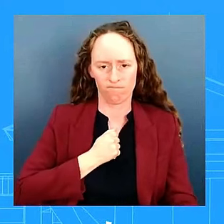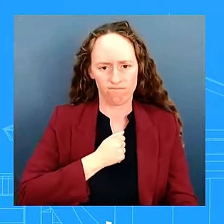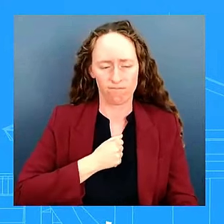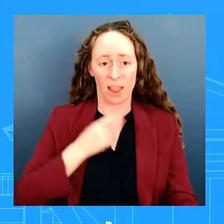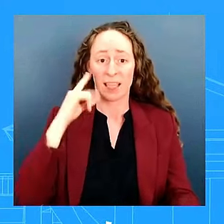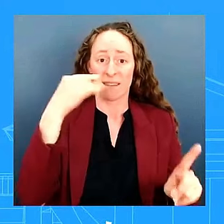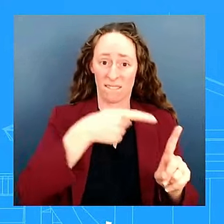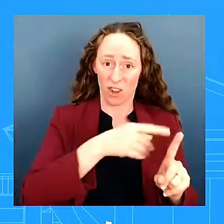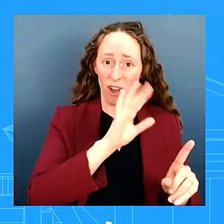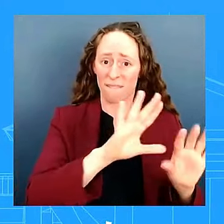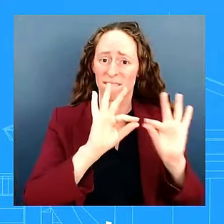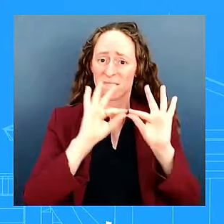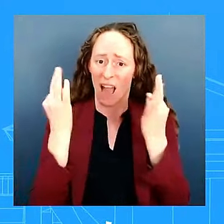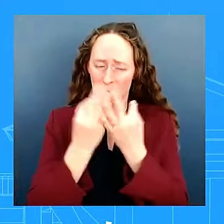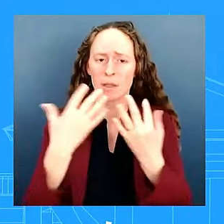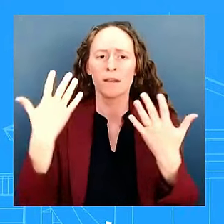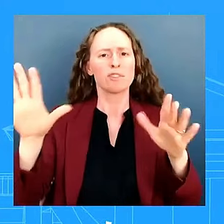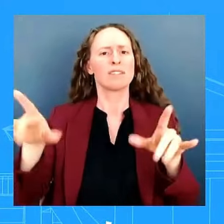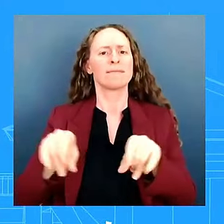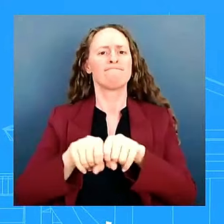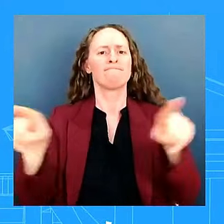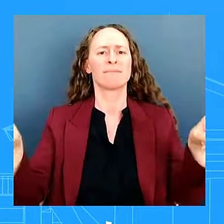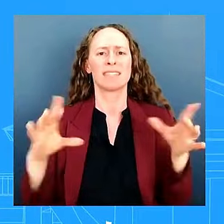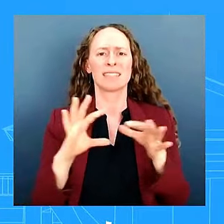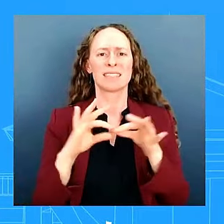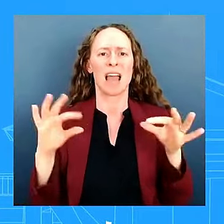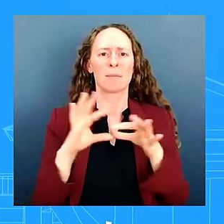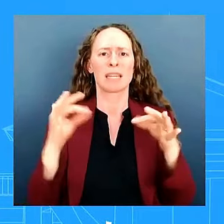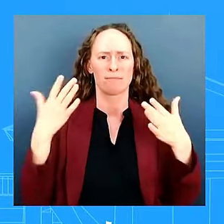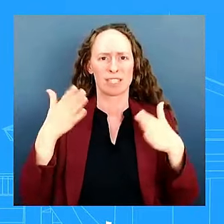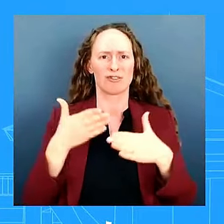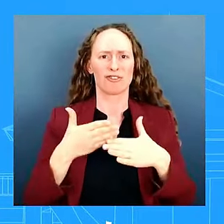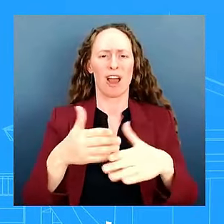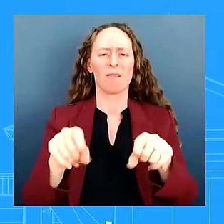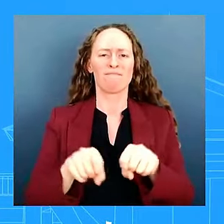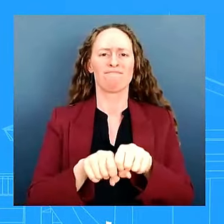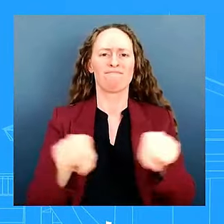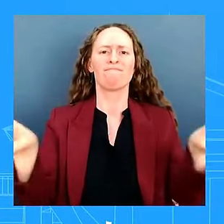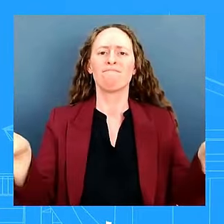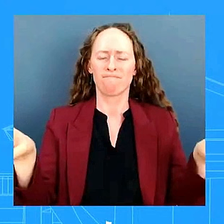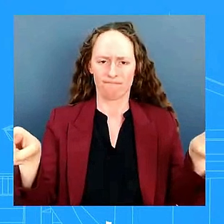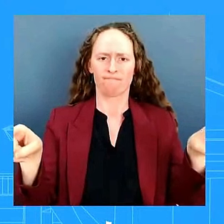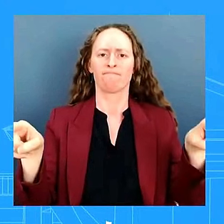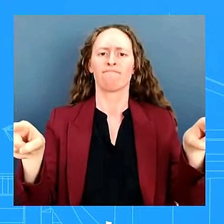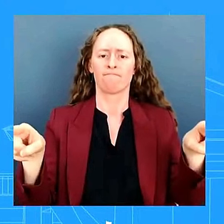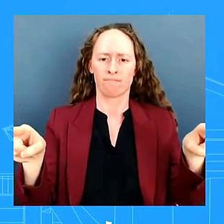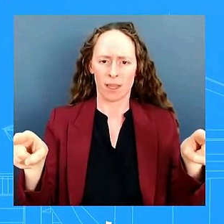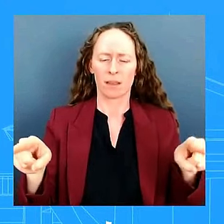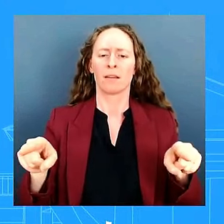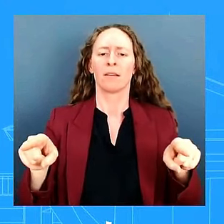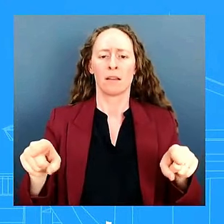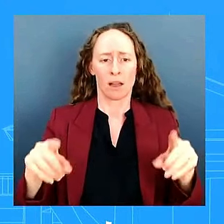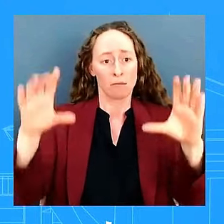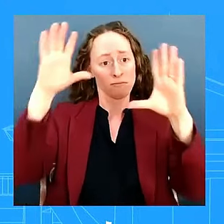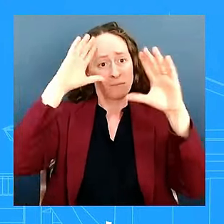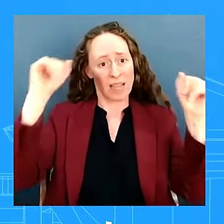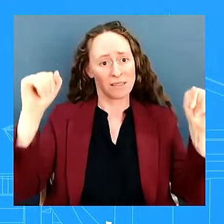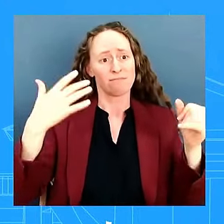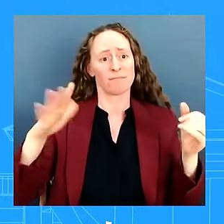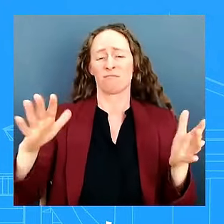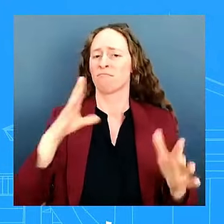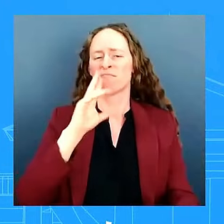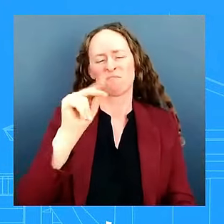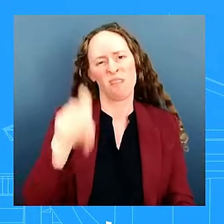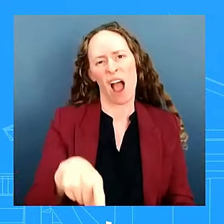on her on her death and um the president said there must be a full accountability her